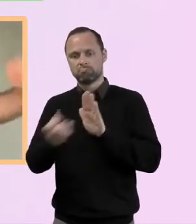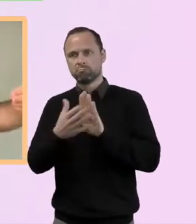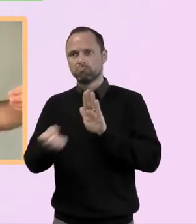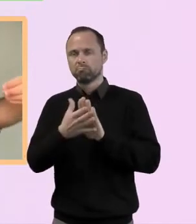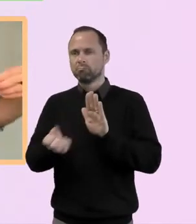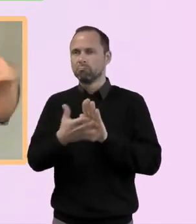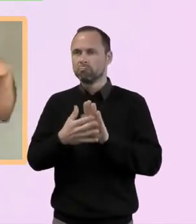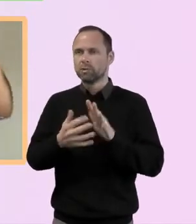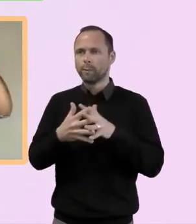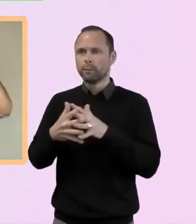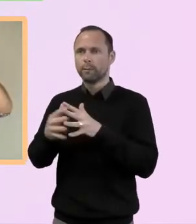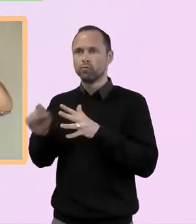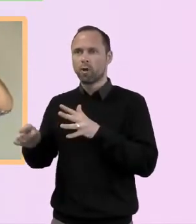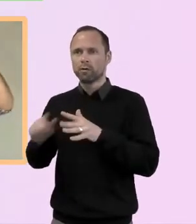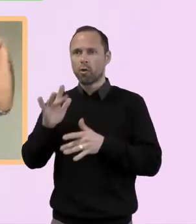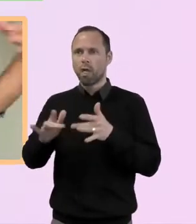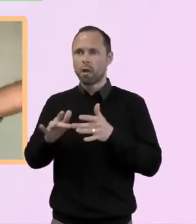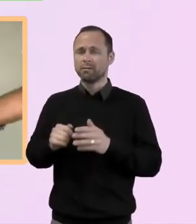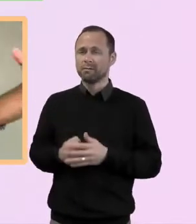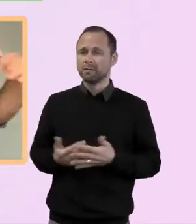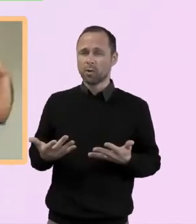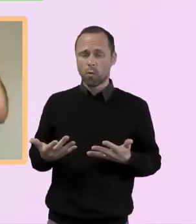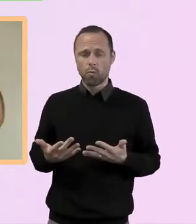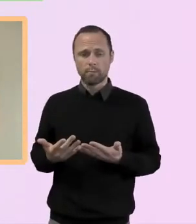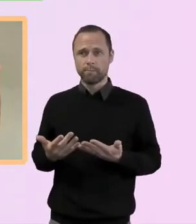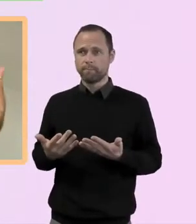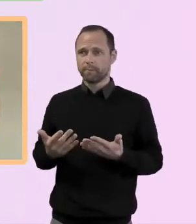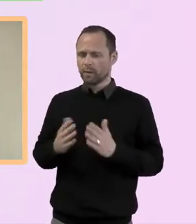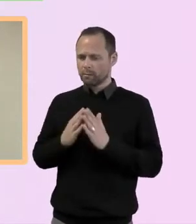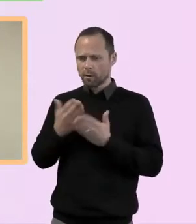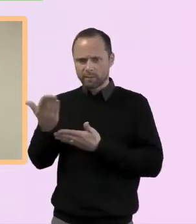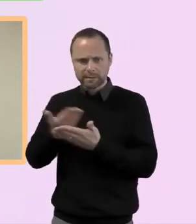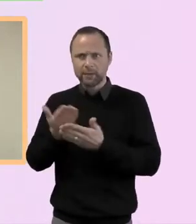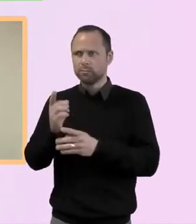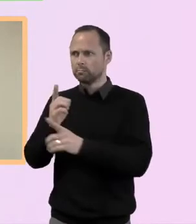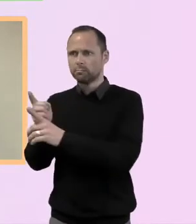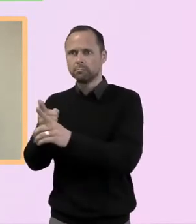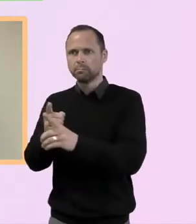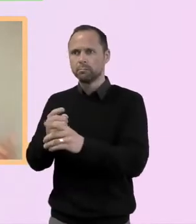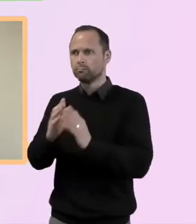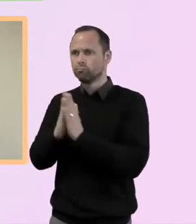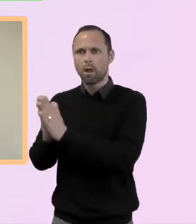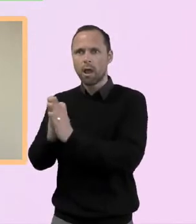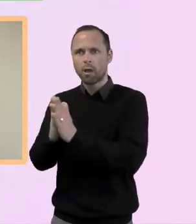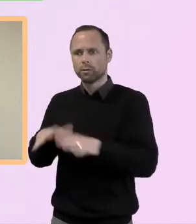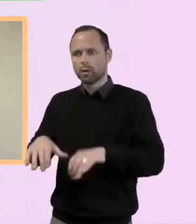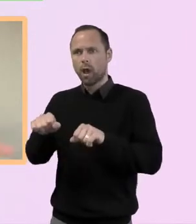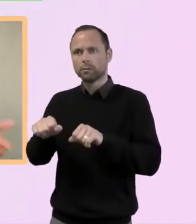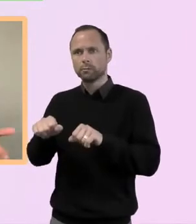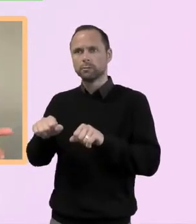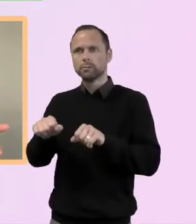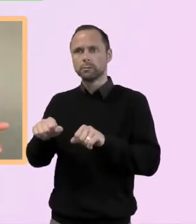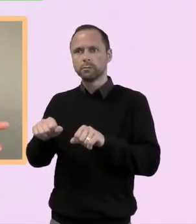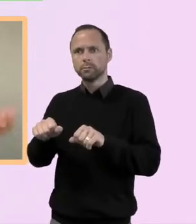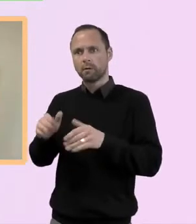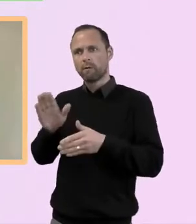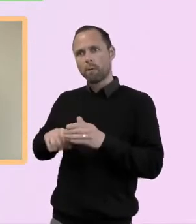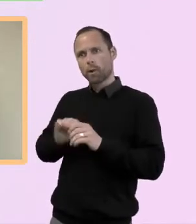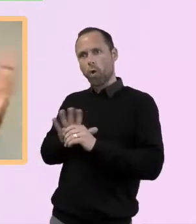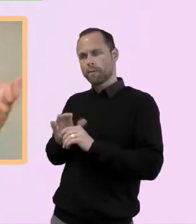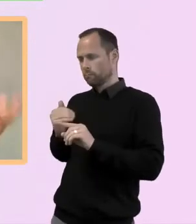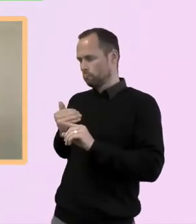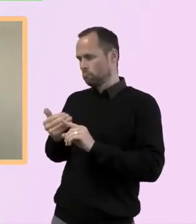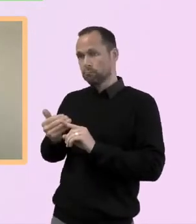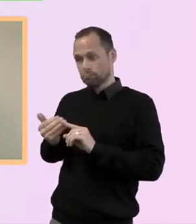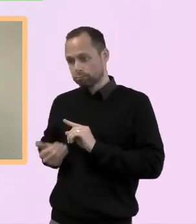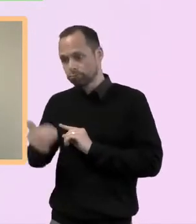conversations and prayer and people, you know, we were really blessed to hear that somebody in the States came to faith from watching one of our videos. And you're